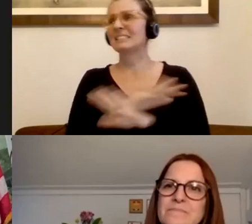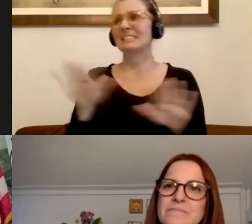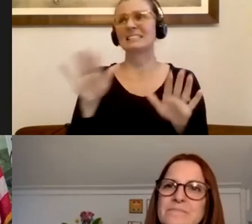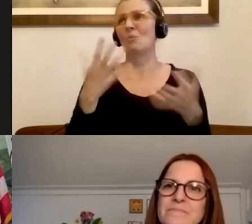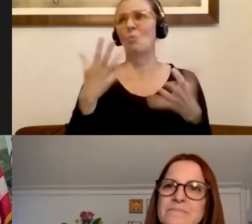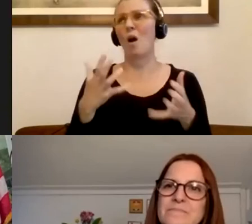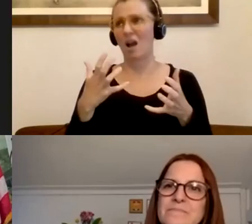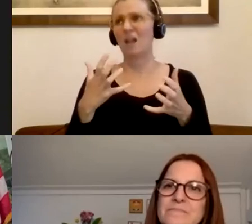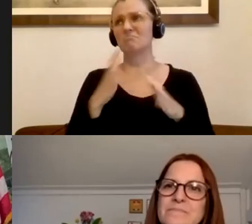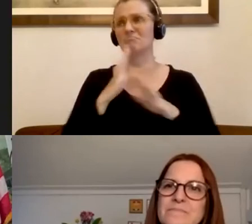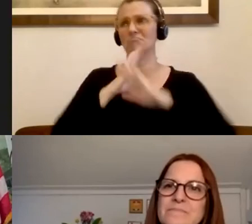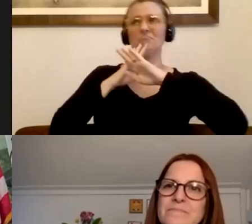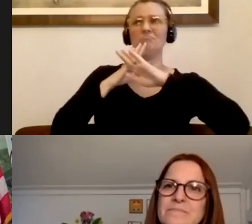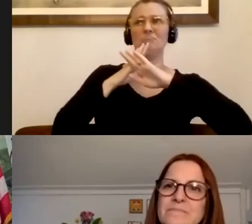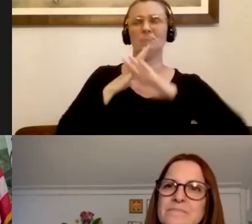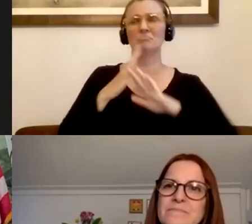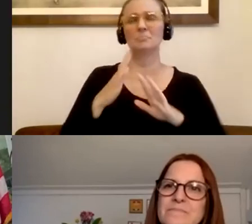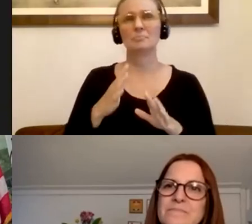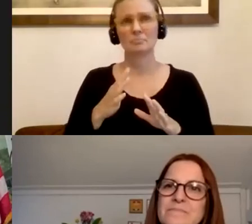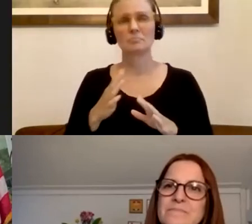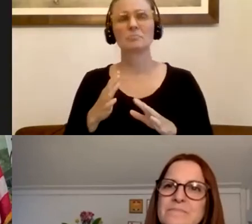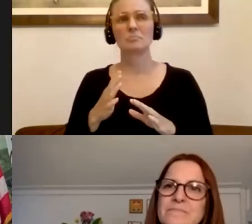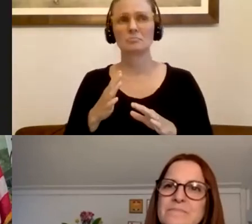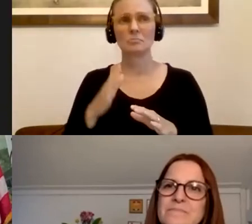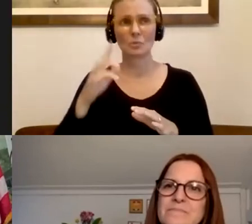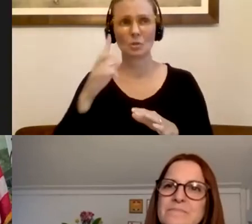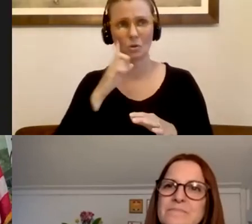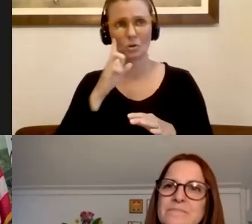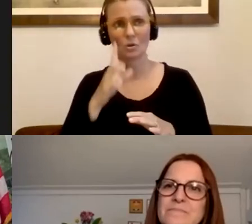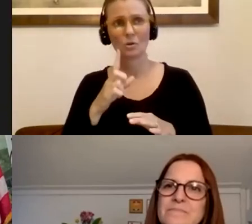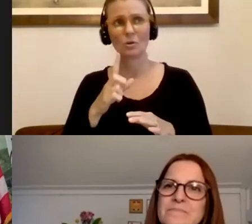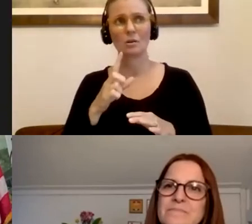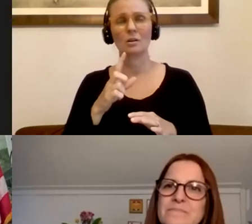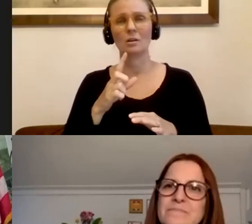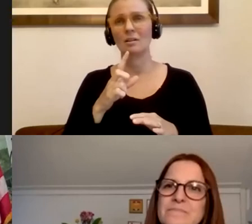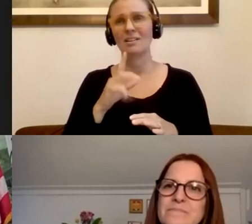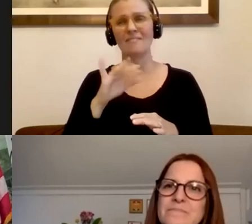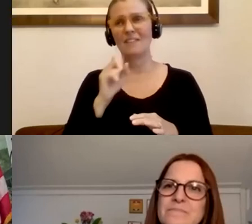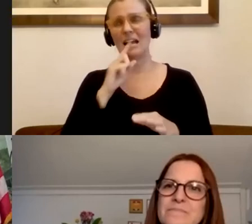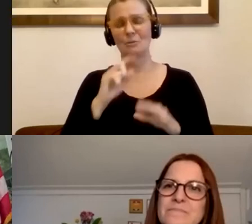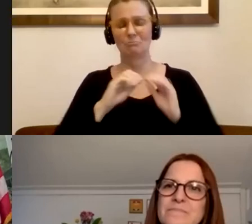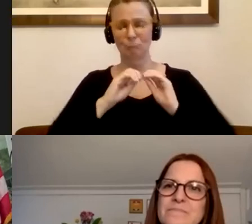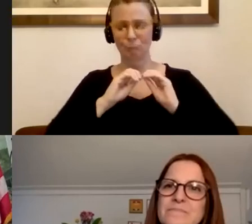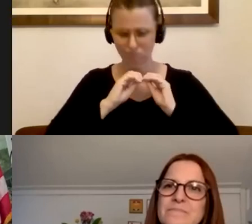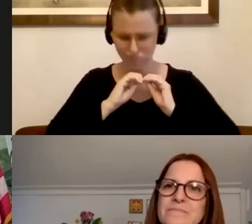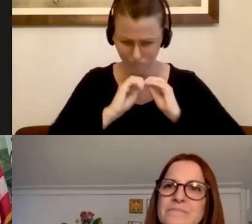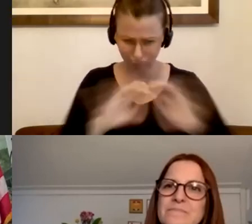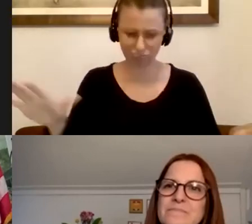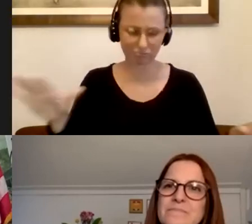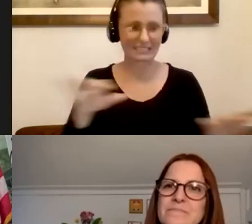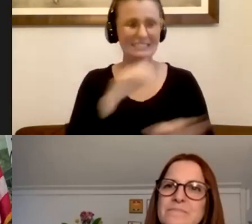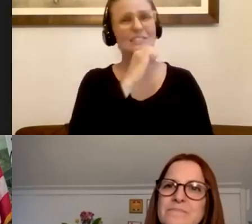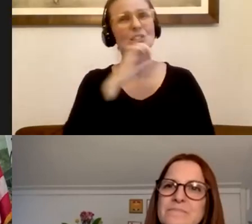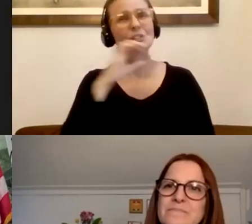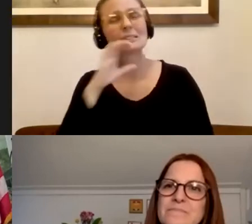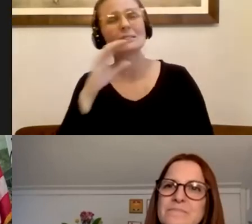read heard that terrible reports of how this virus has flashed through buildings of seniors and assisted living facilities and veterans